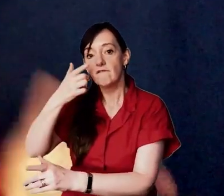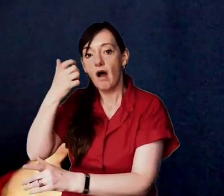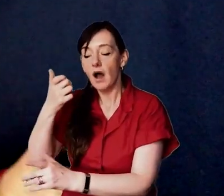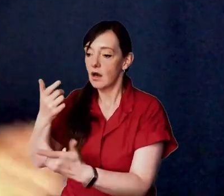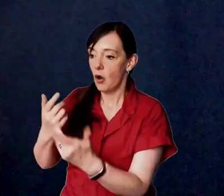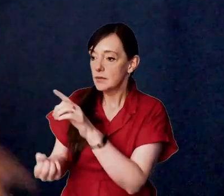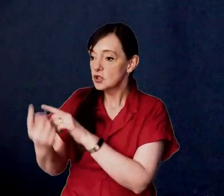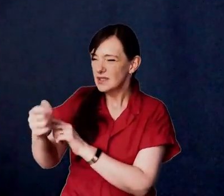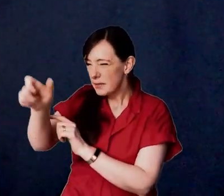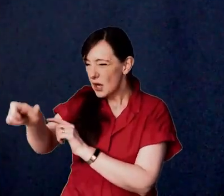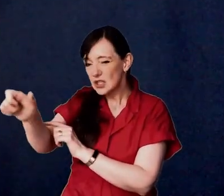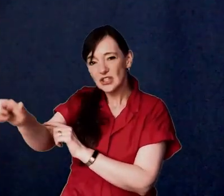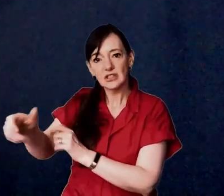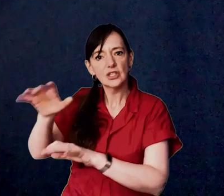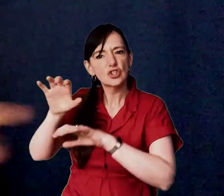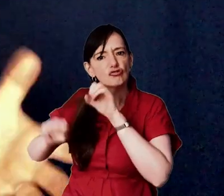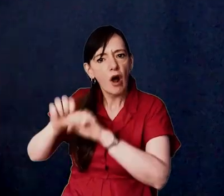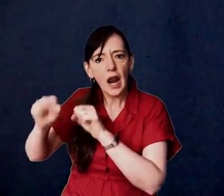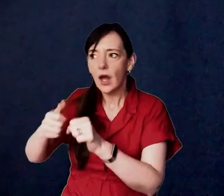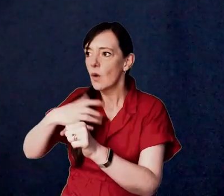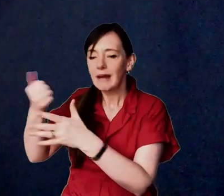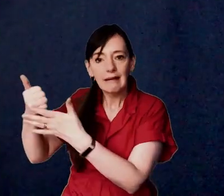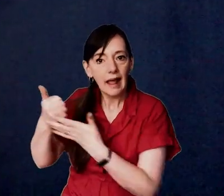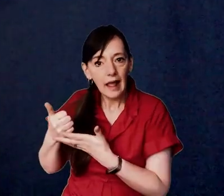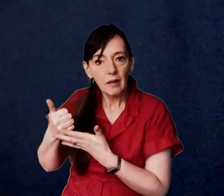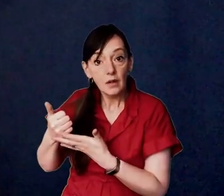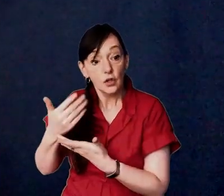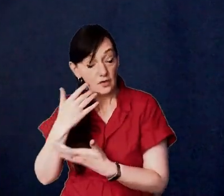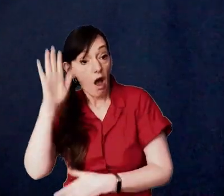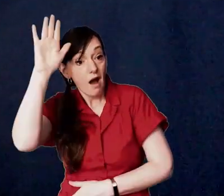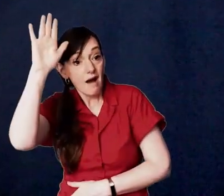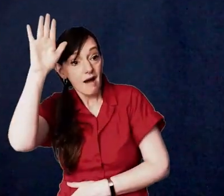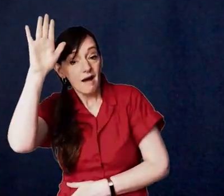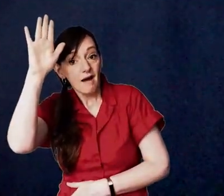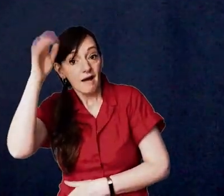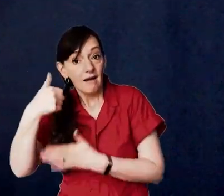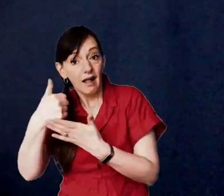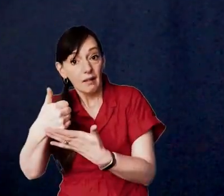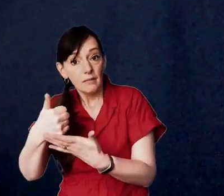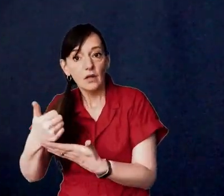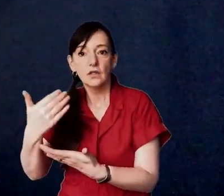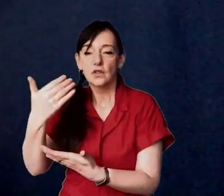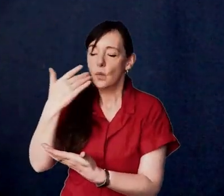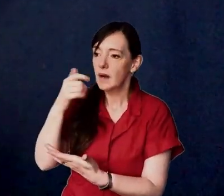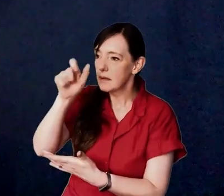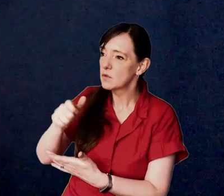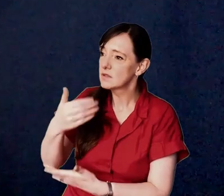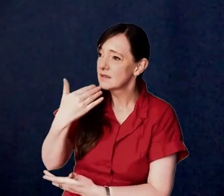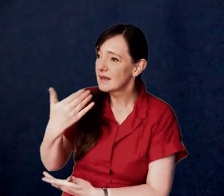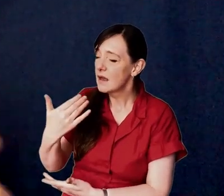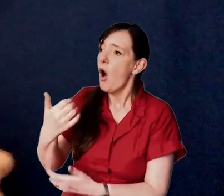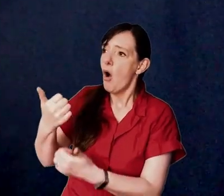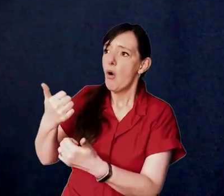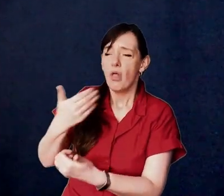somebody says i'm struggling with something i need some help uh leap in and offer to help and when people thank you or compliment you on what you've done be very non